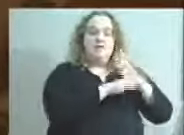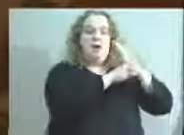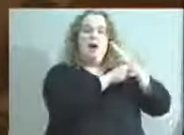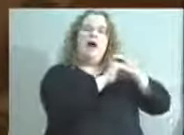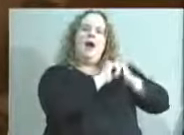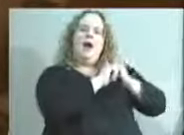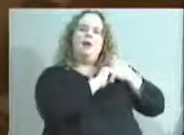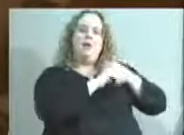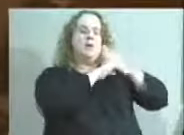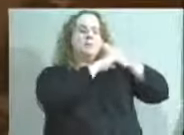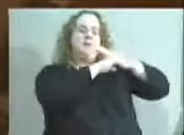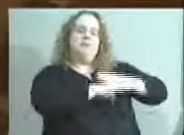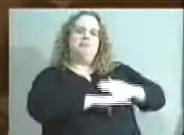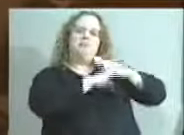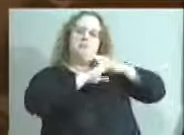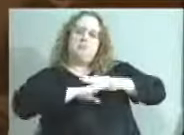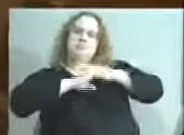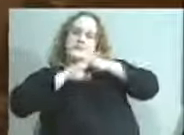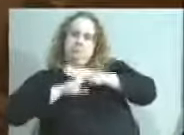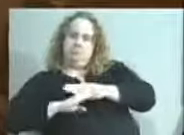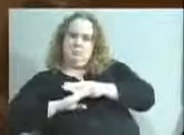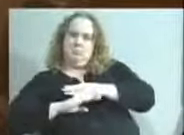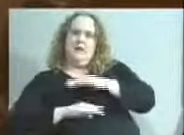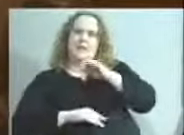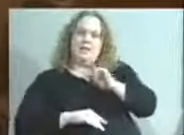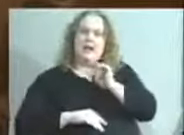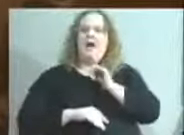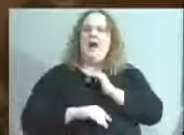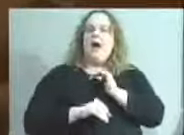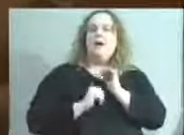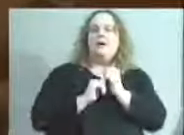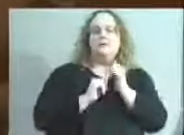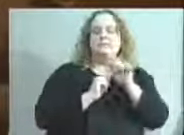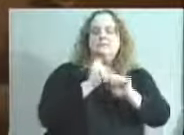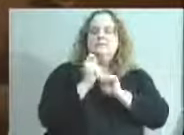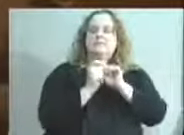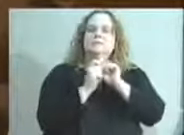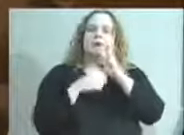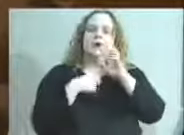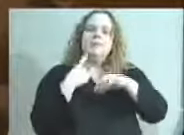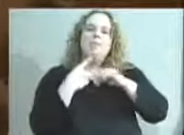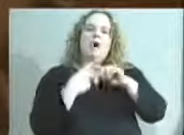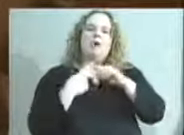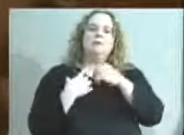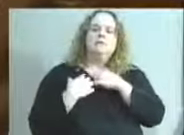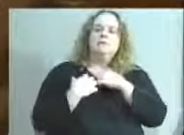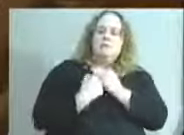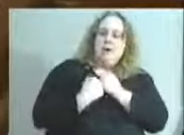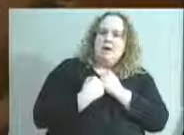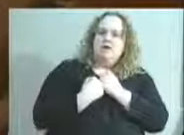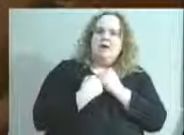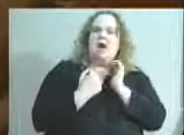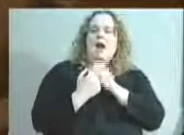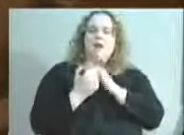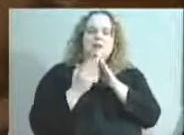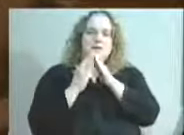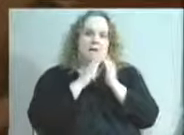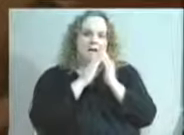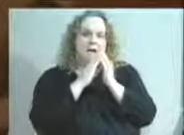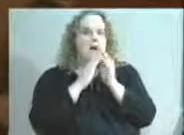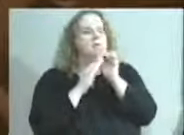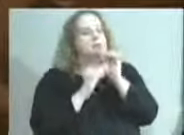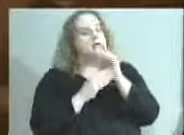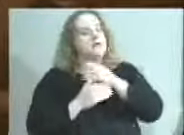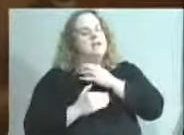lot of steps between that statement, that's how we define compassion in our city, and where we're at today. But I'm encouraged by the dialogue in the